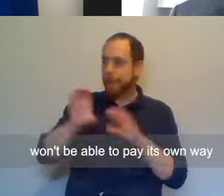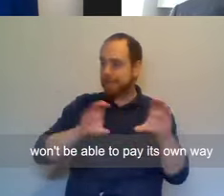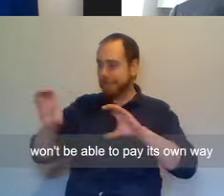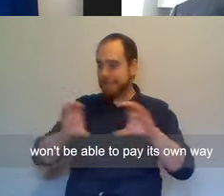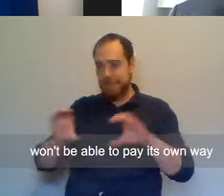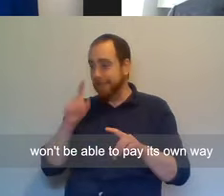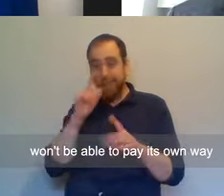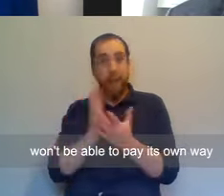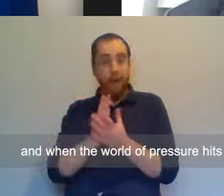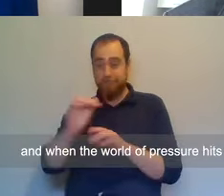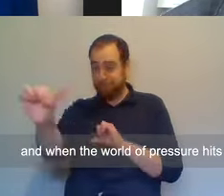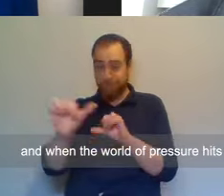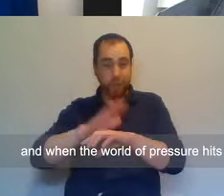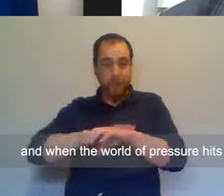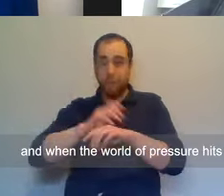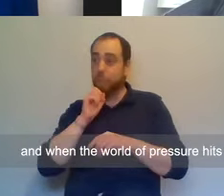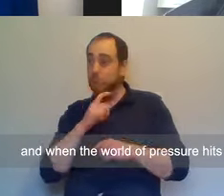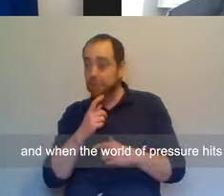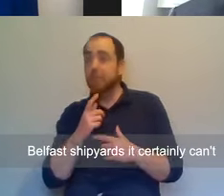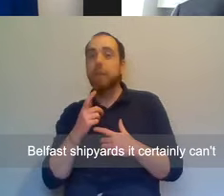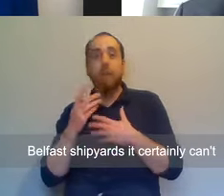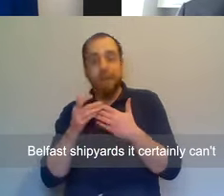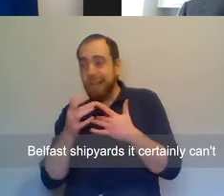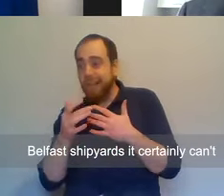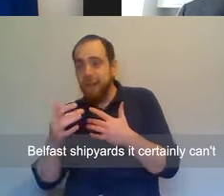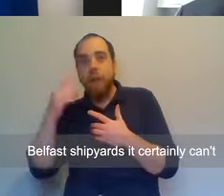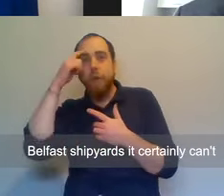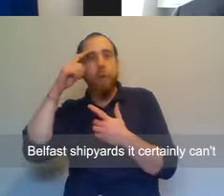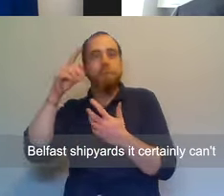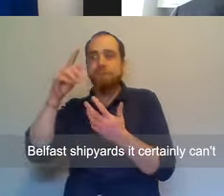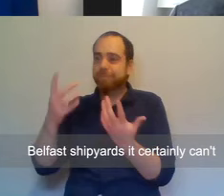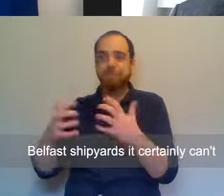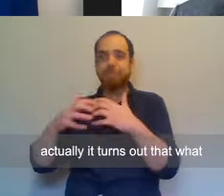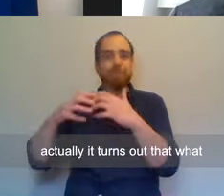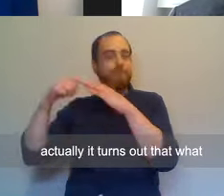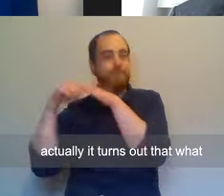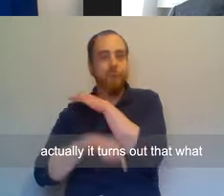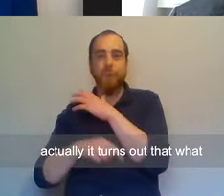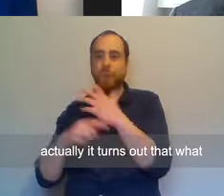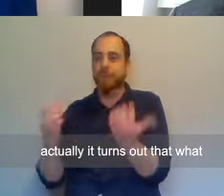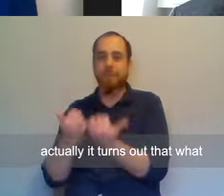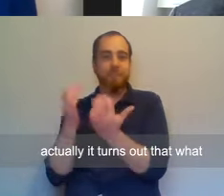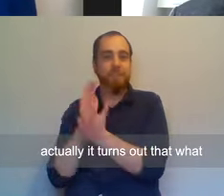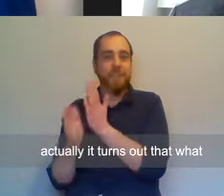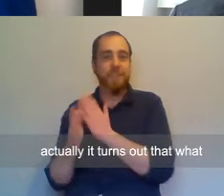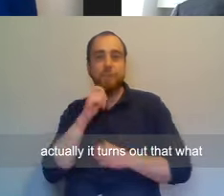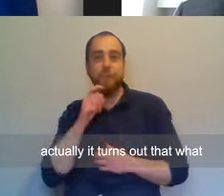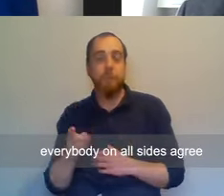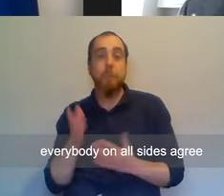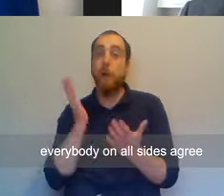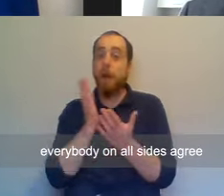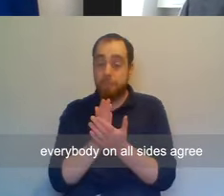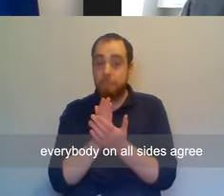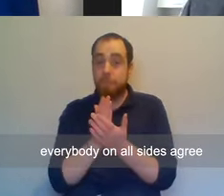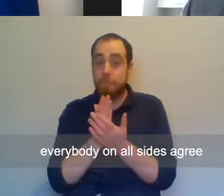able to pay its own way. And when the world of pressure hits Belfast shipyards, it certainly can't. Actually, it turns out that what